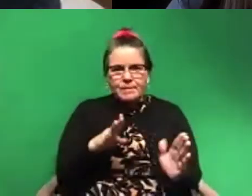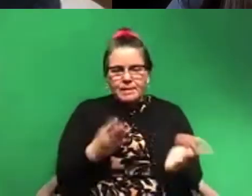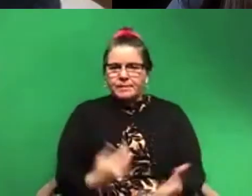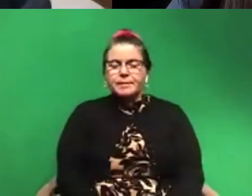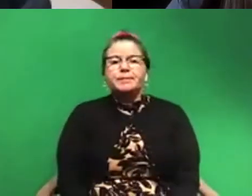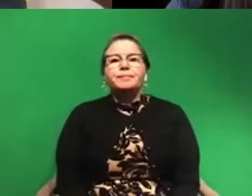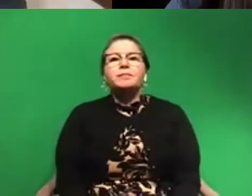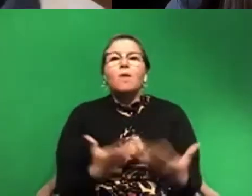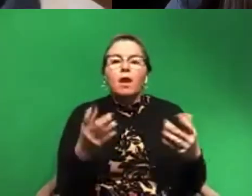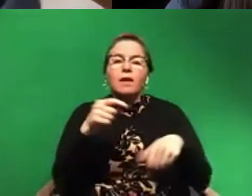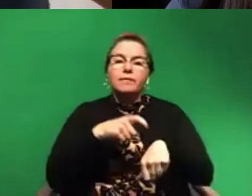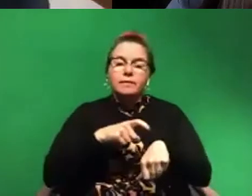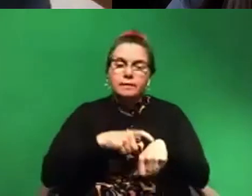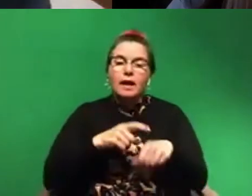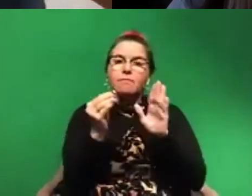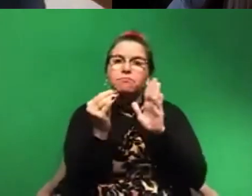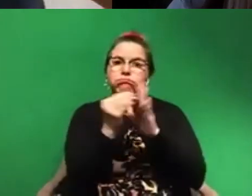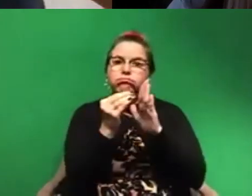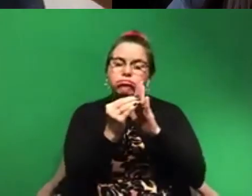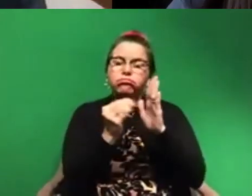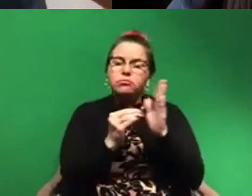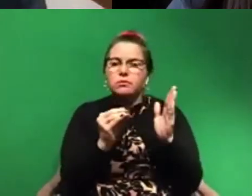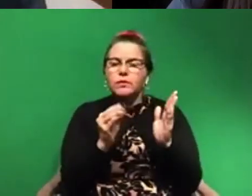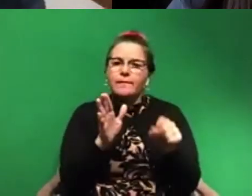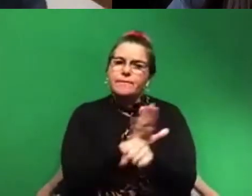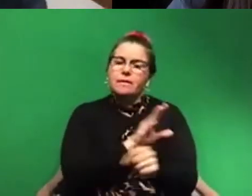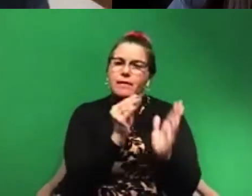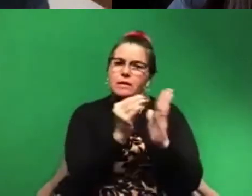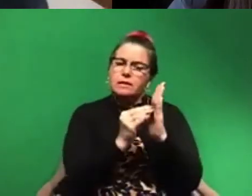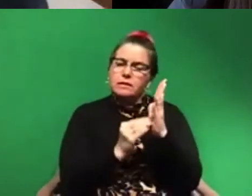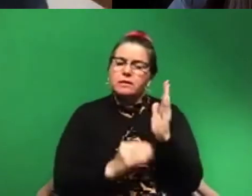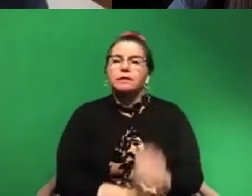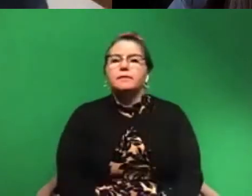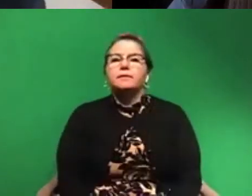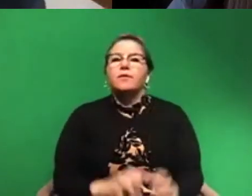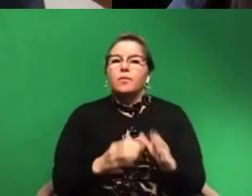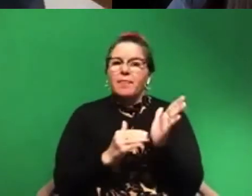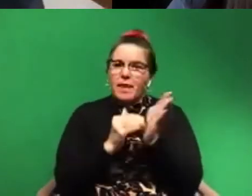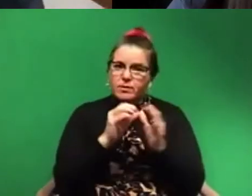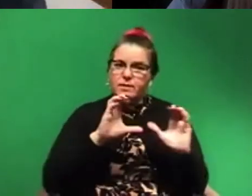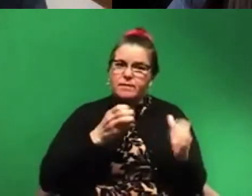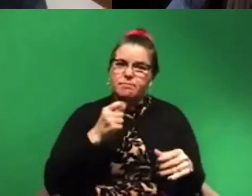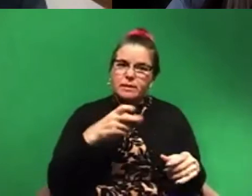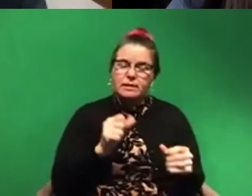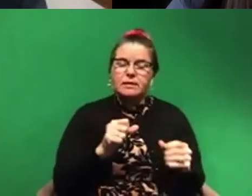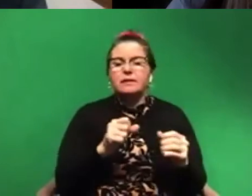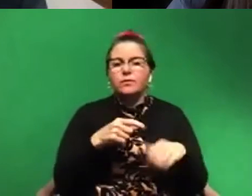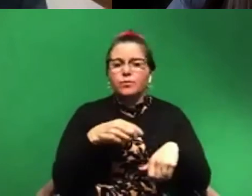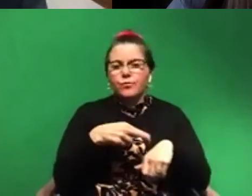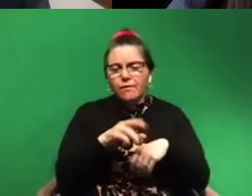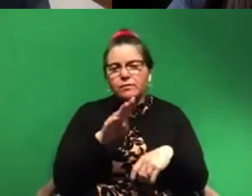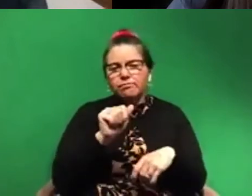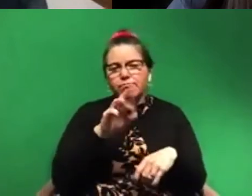our time filling in that database. So we are as a group filling in thousands of species of reference barcodes into this database